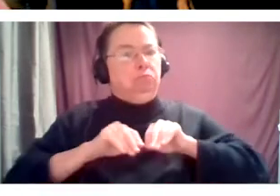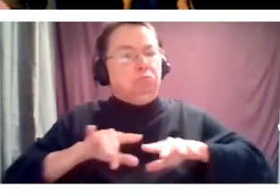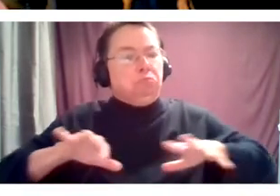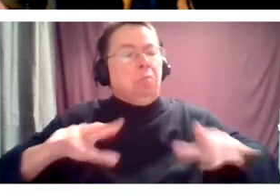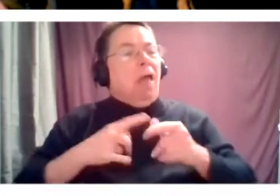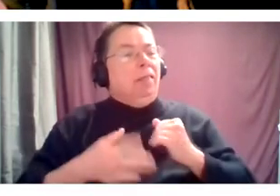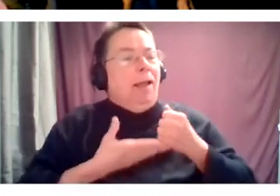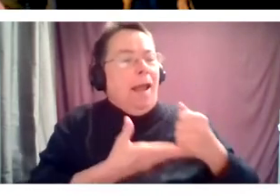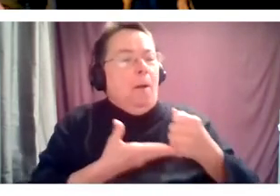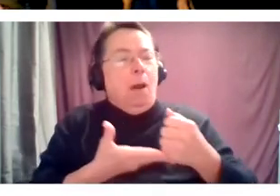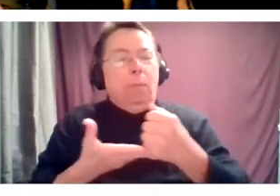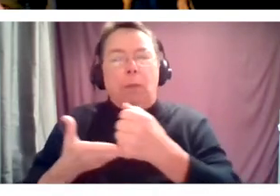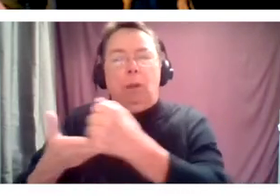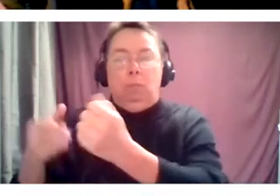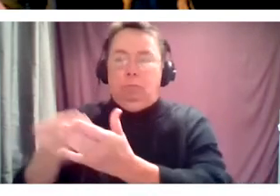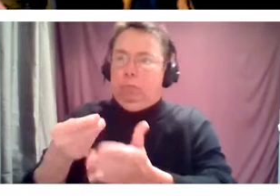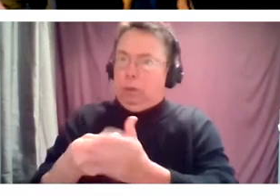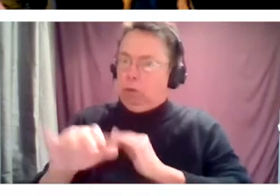on the financial side of things.